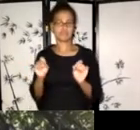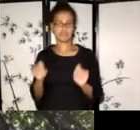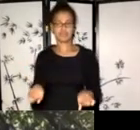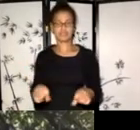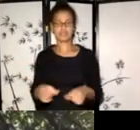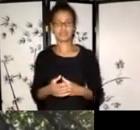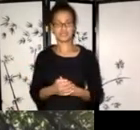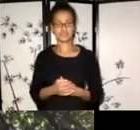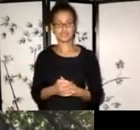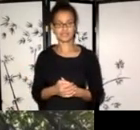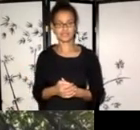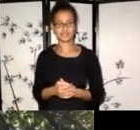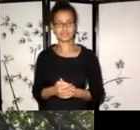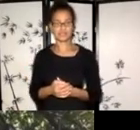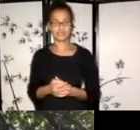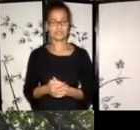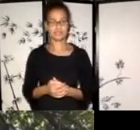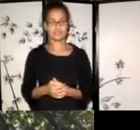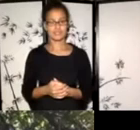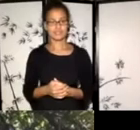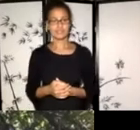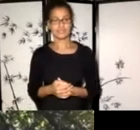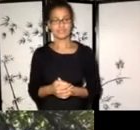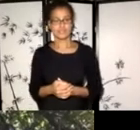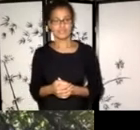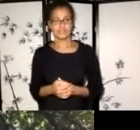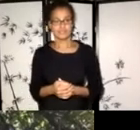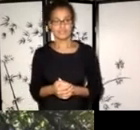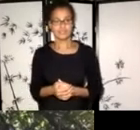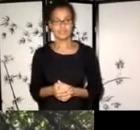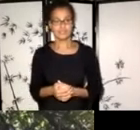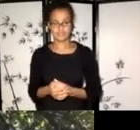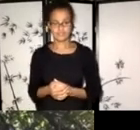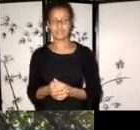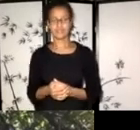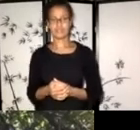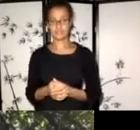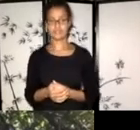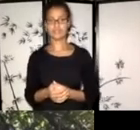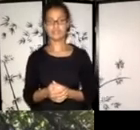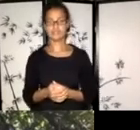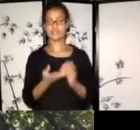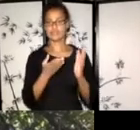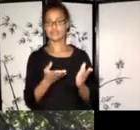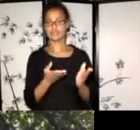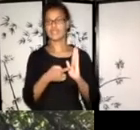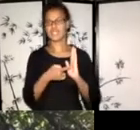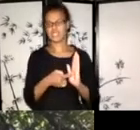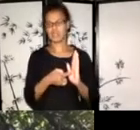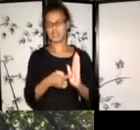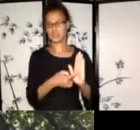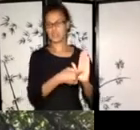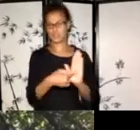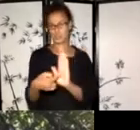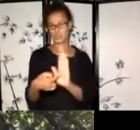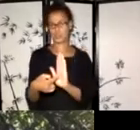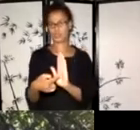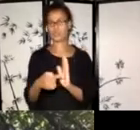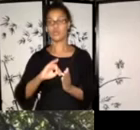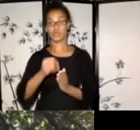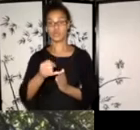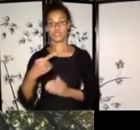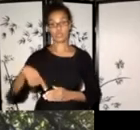So I wanted to provide some, um, you know, these are, uh, examples of projects that we've supported in the